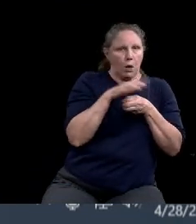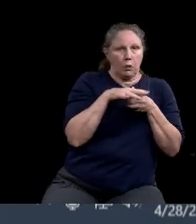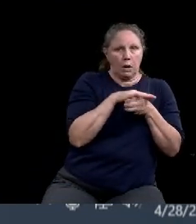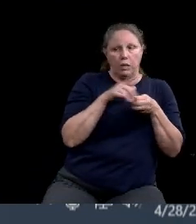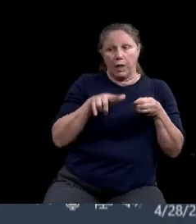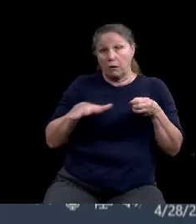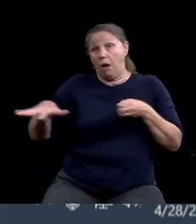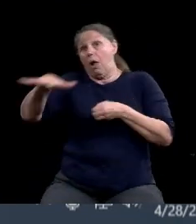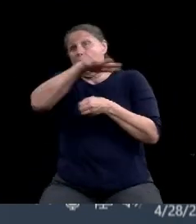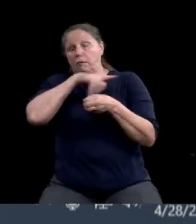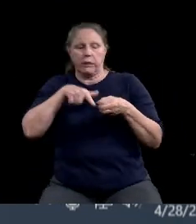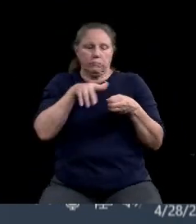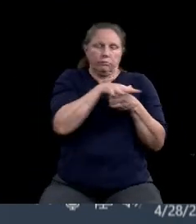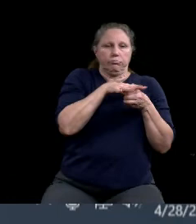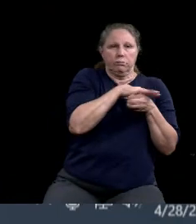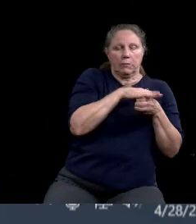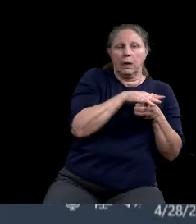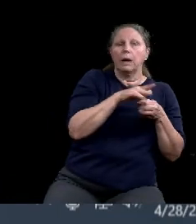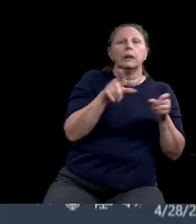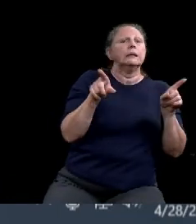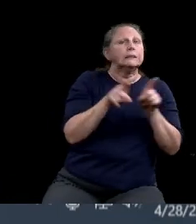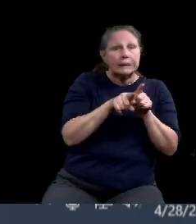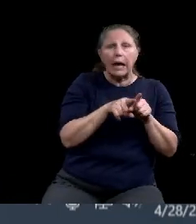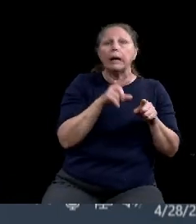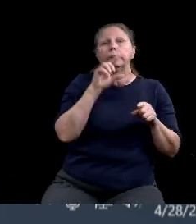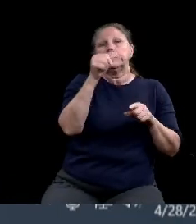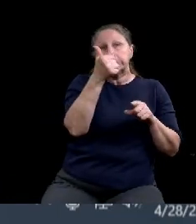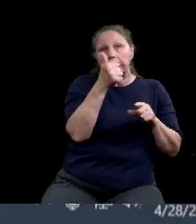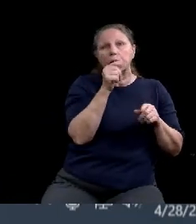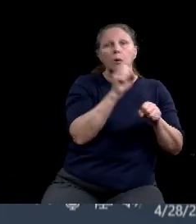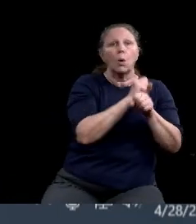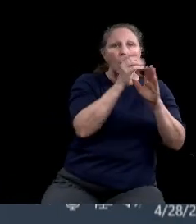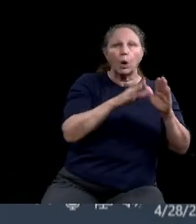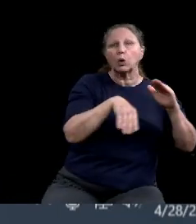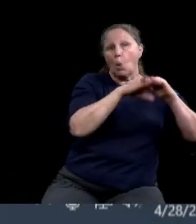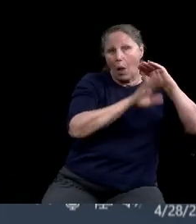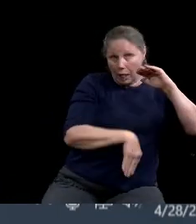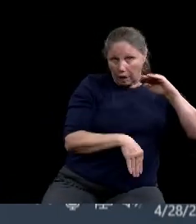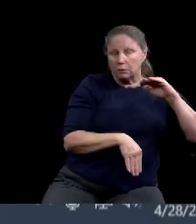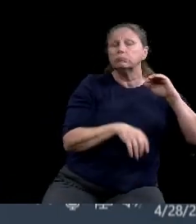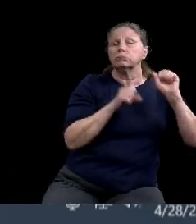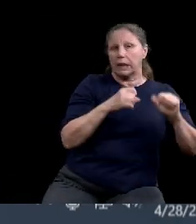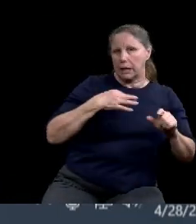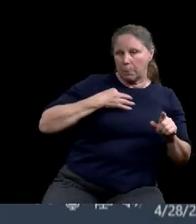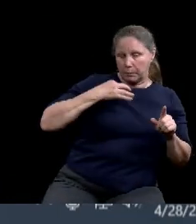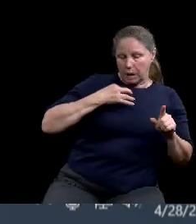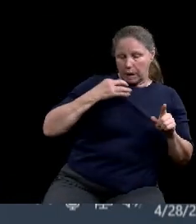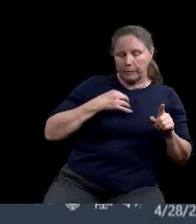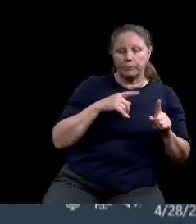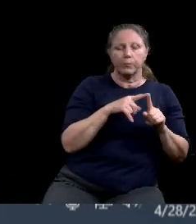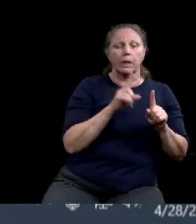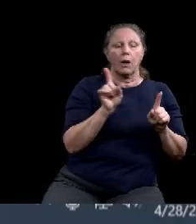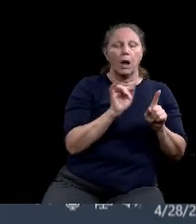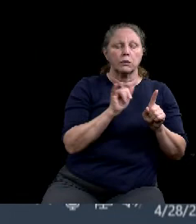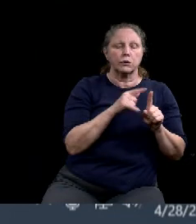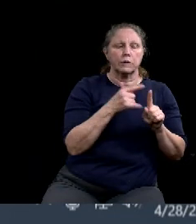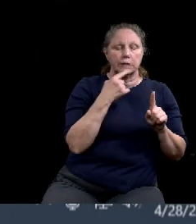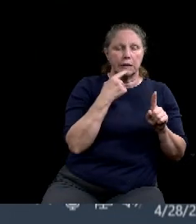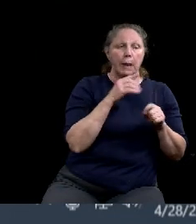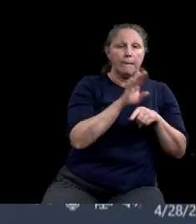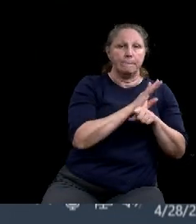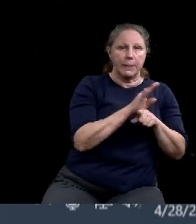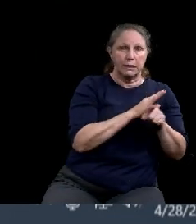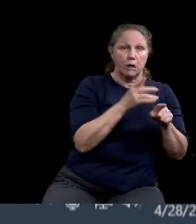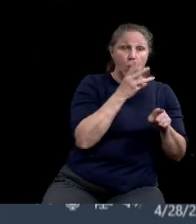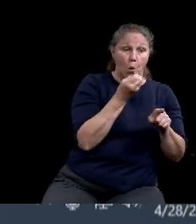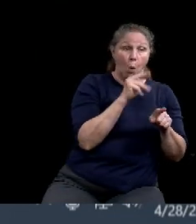employee qualification, 10 or less. Um, and it also requires that the business owner, um, is a low